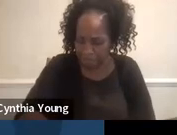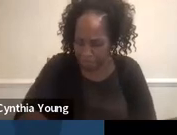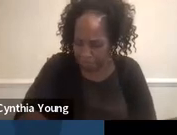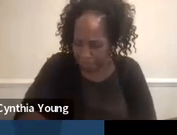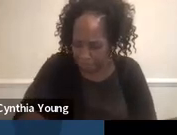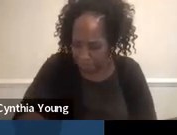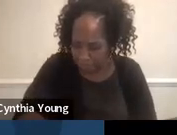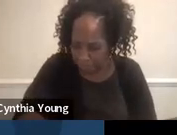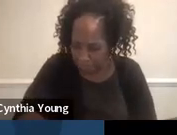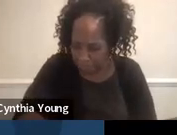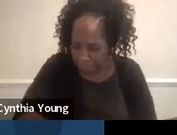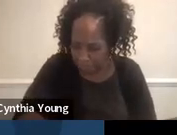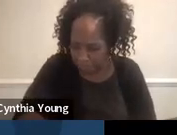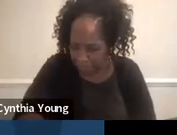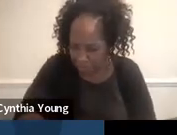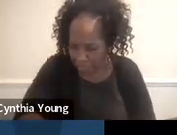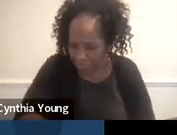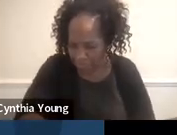Yep. Yep.